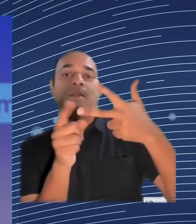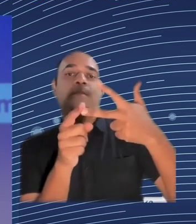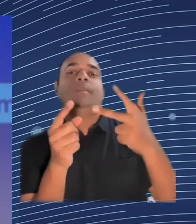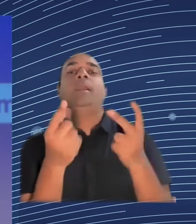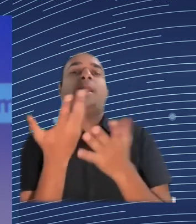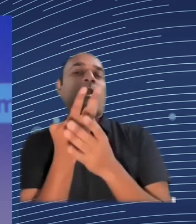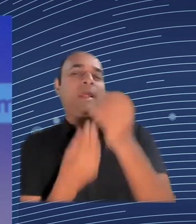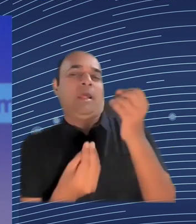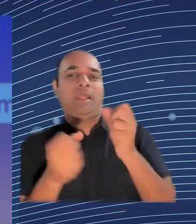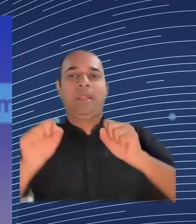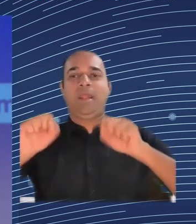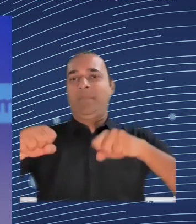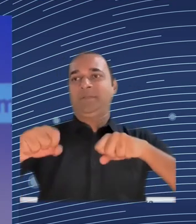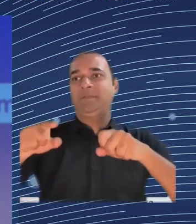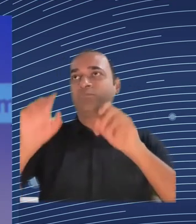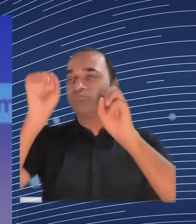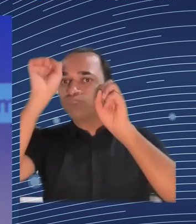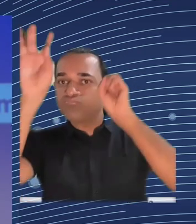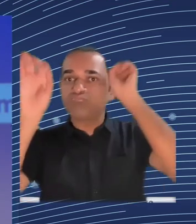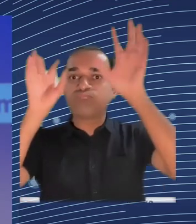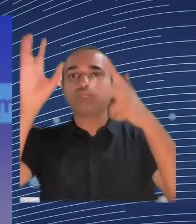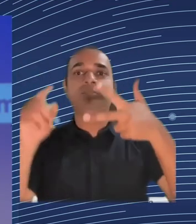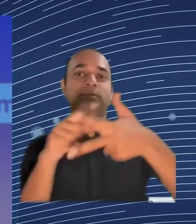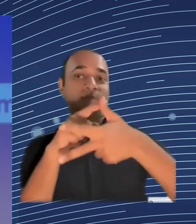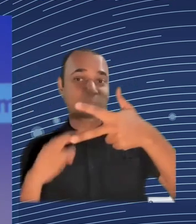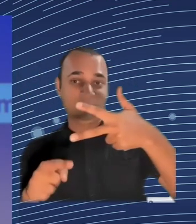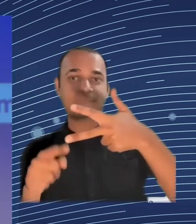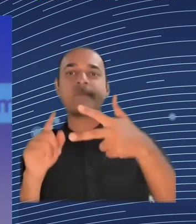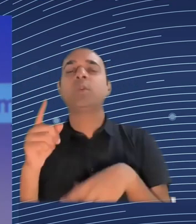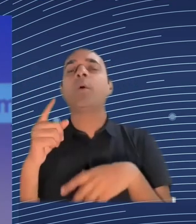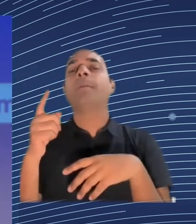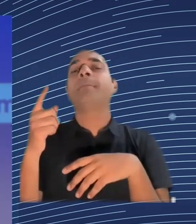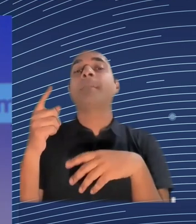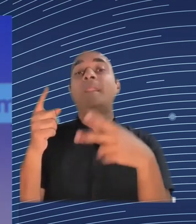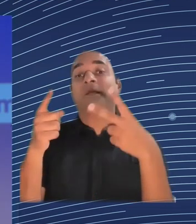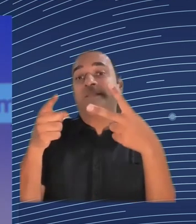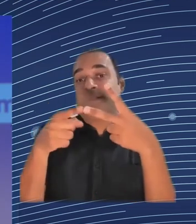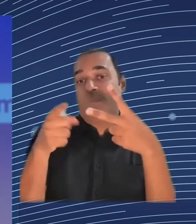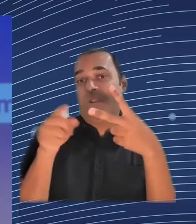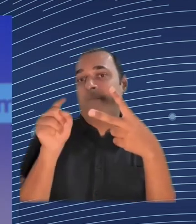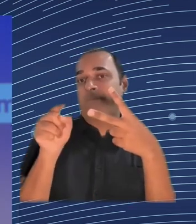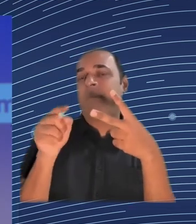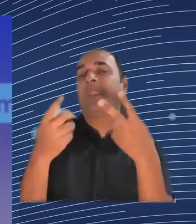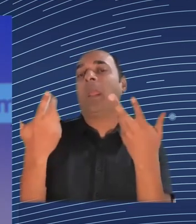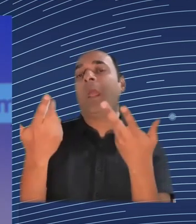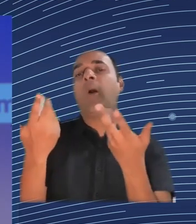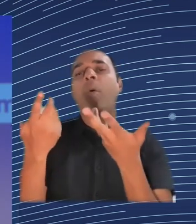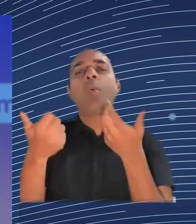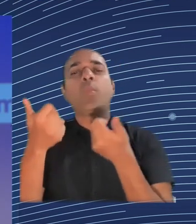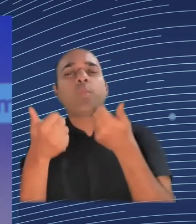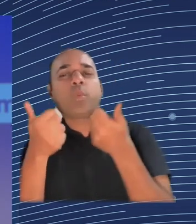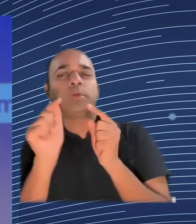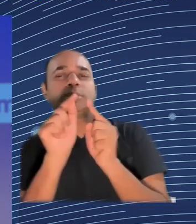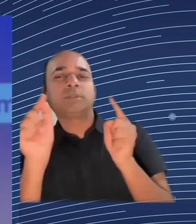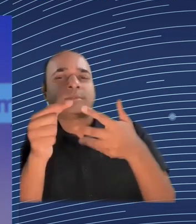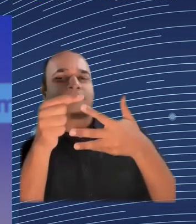help design, implement, and monitor that policy? When you tick all those three boxes, you're going to have policies that actually work and work for